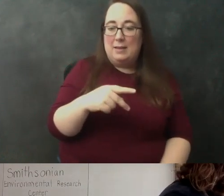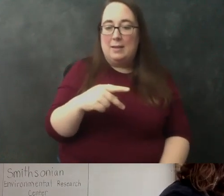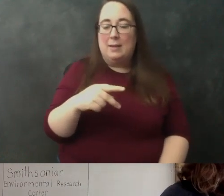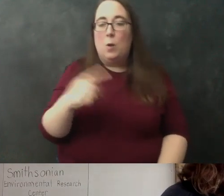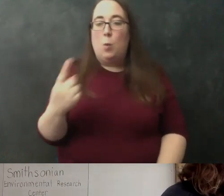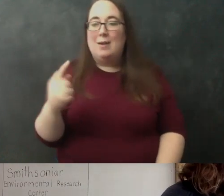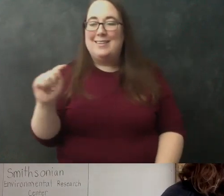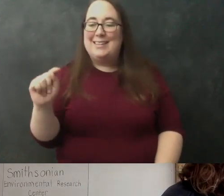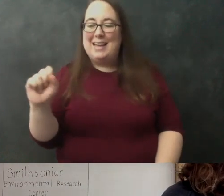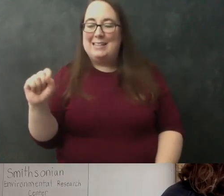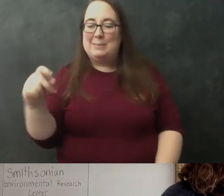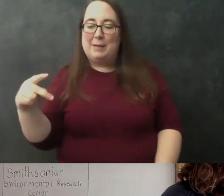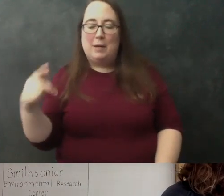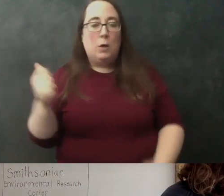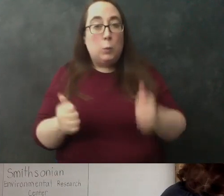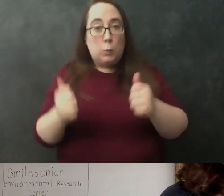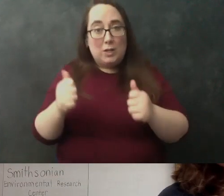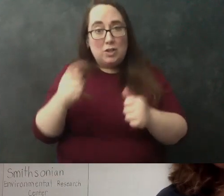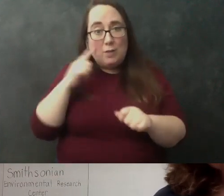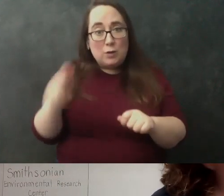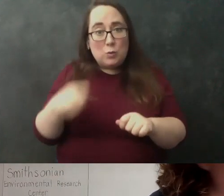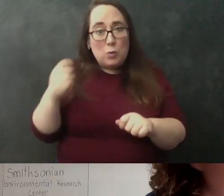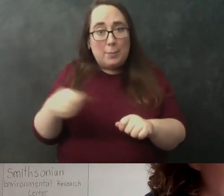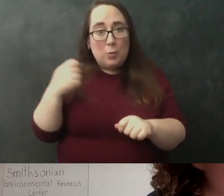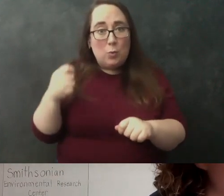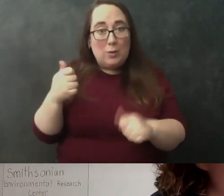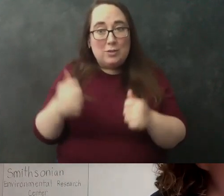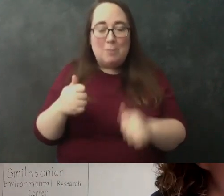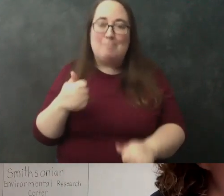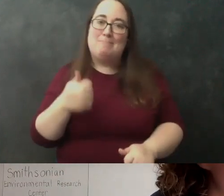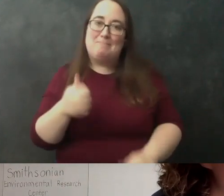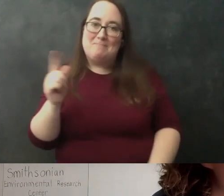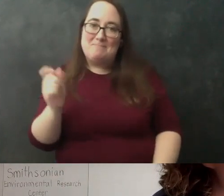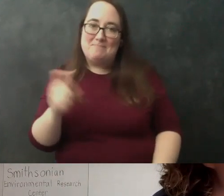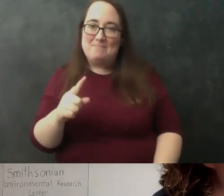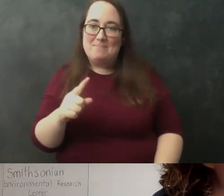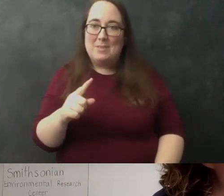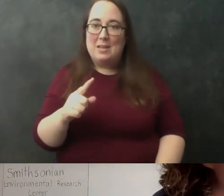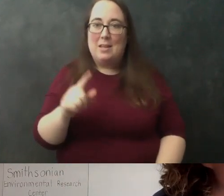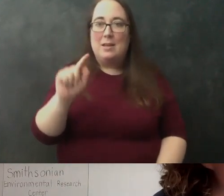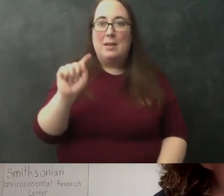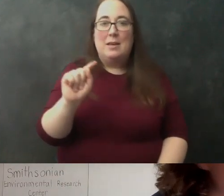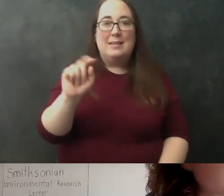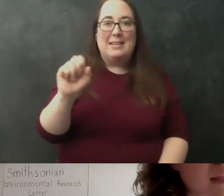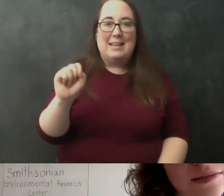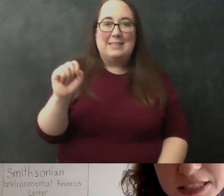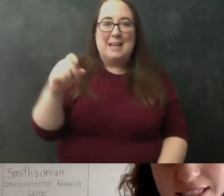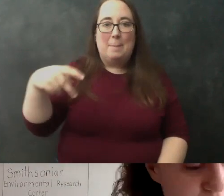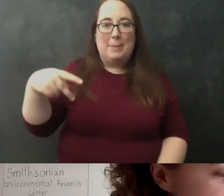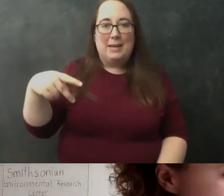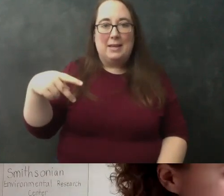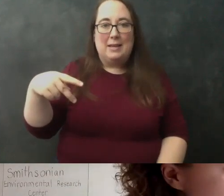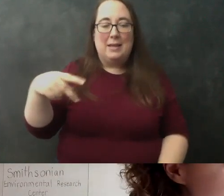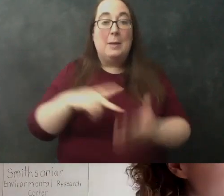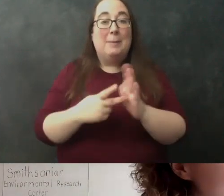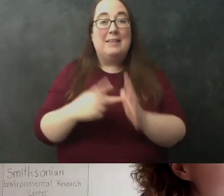so which side am i using for the scooping that's a great question you're going to use the one tsp so the tsp stands for a